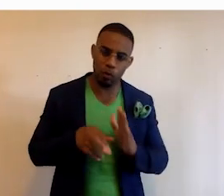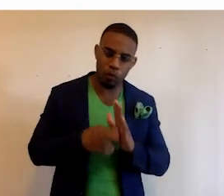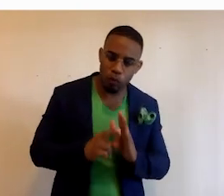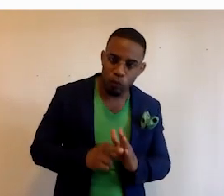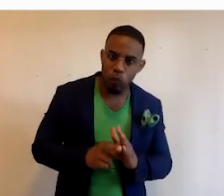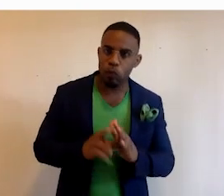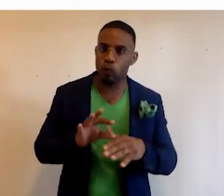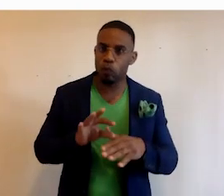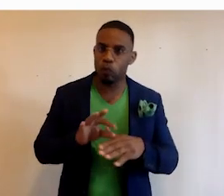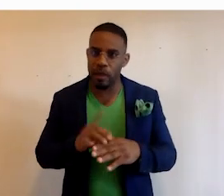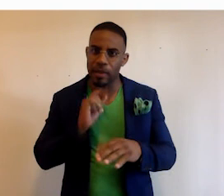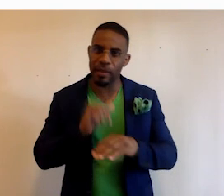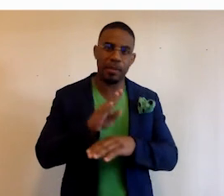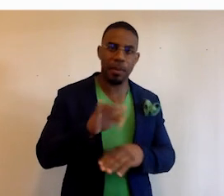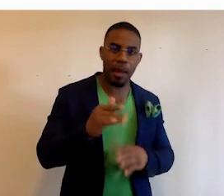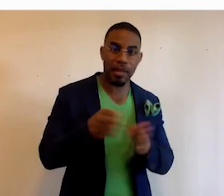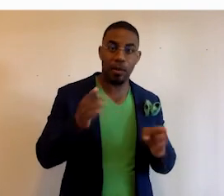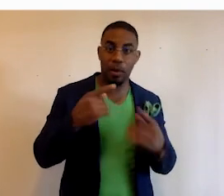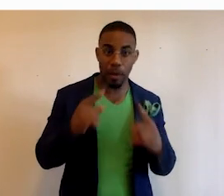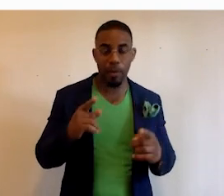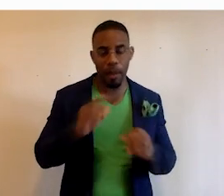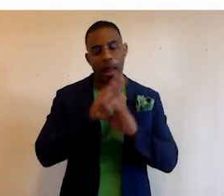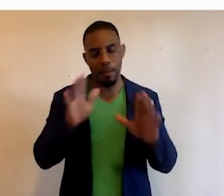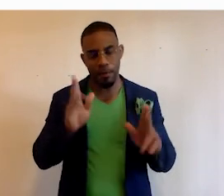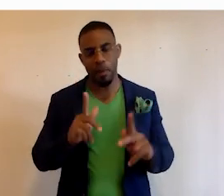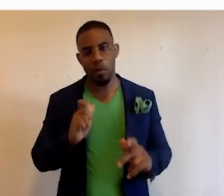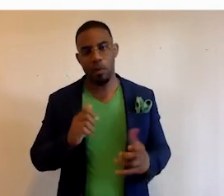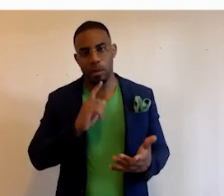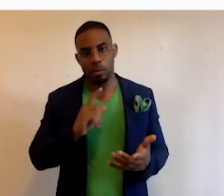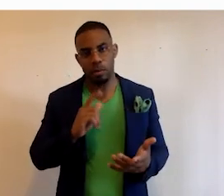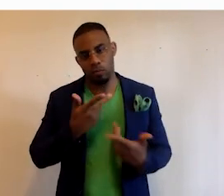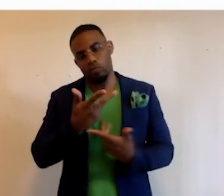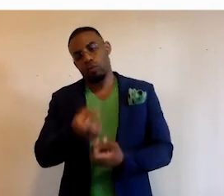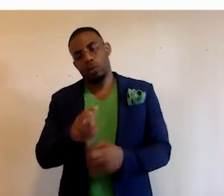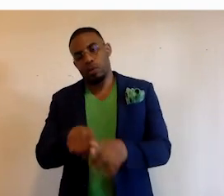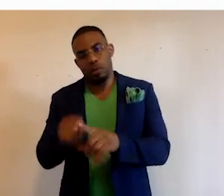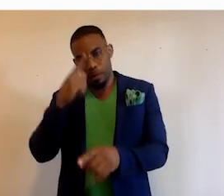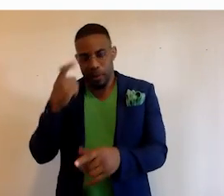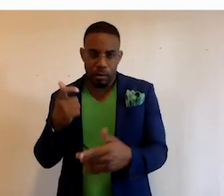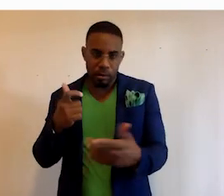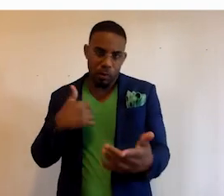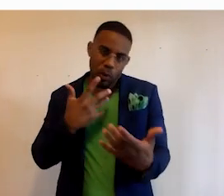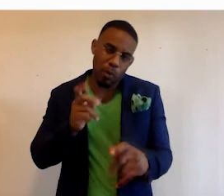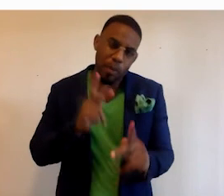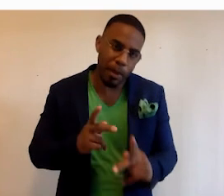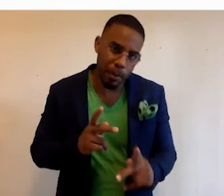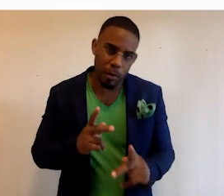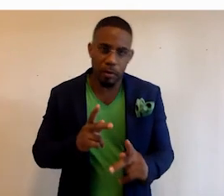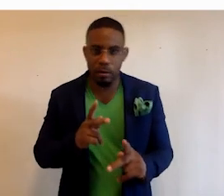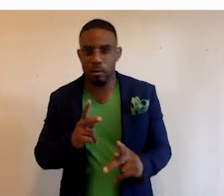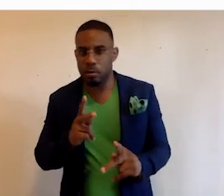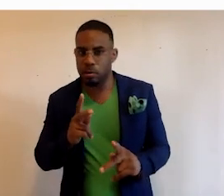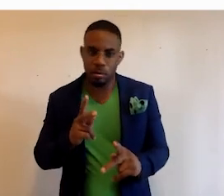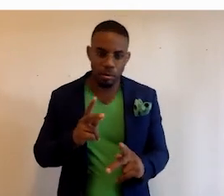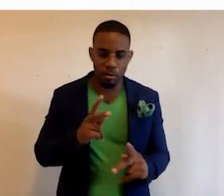content that is submitted by the general public, obviously people that we, we can trust as well, because we don't want people spoofing or